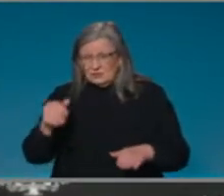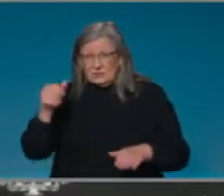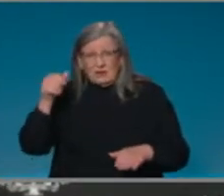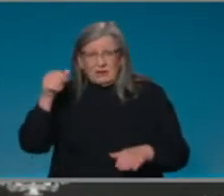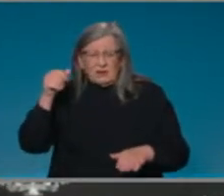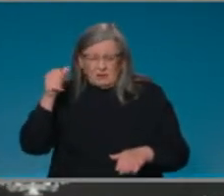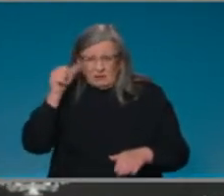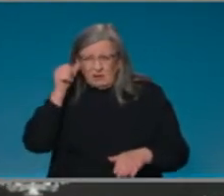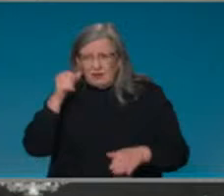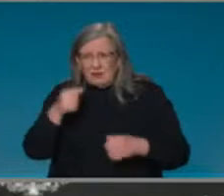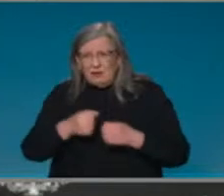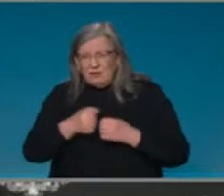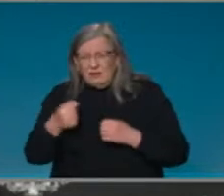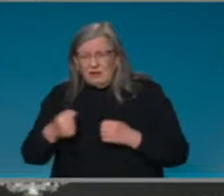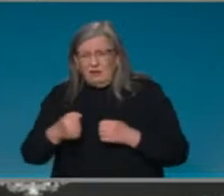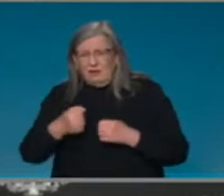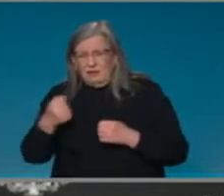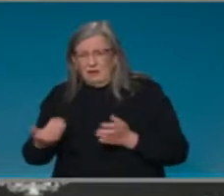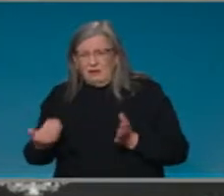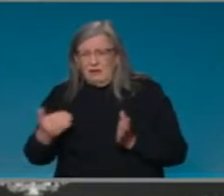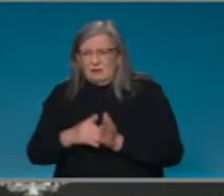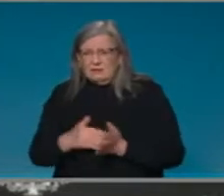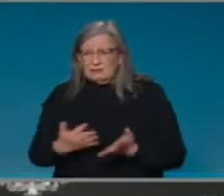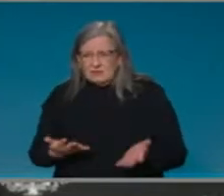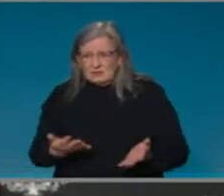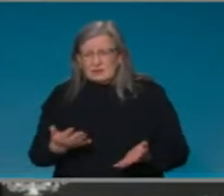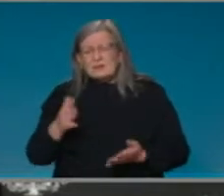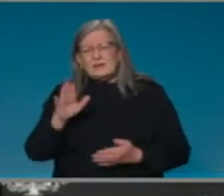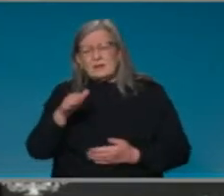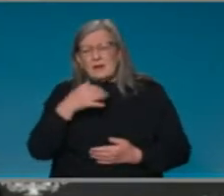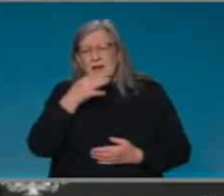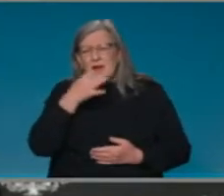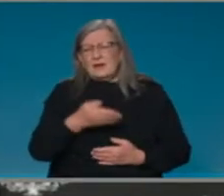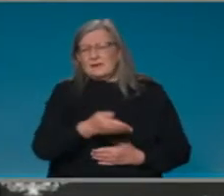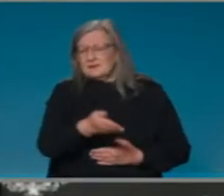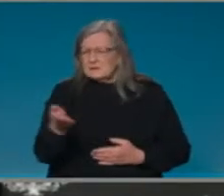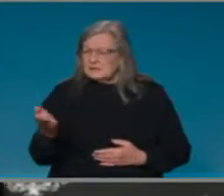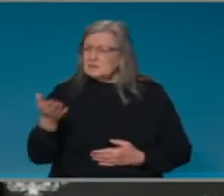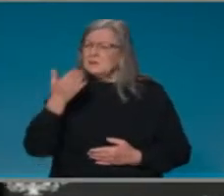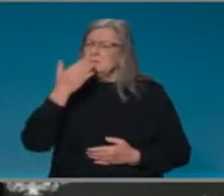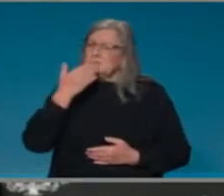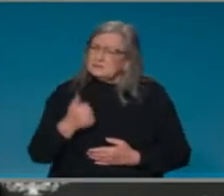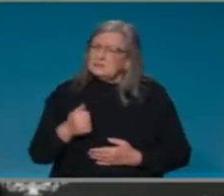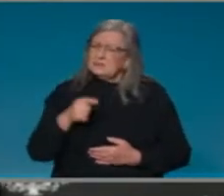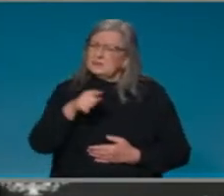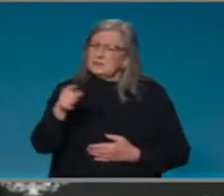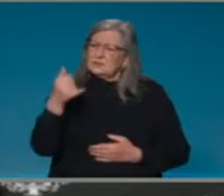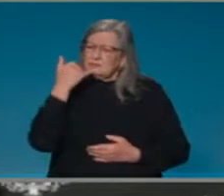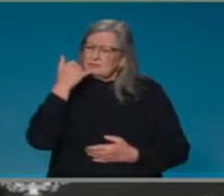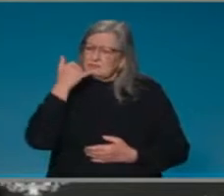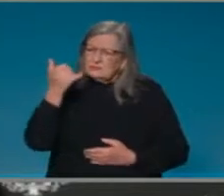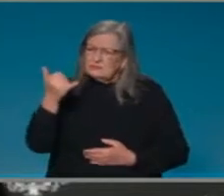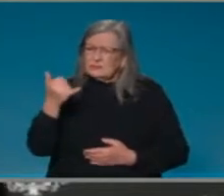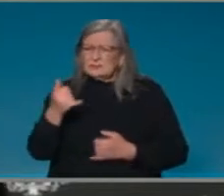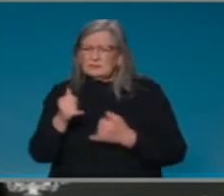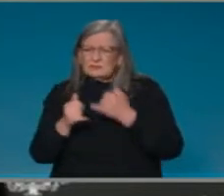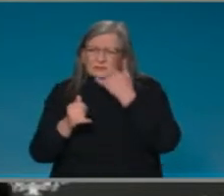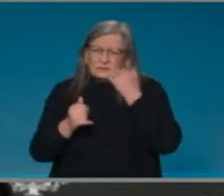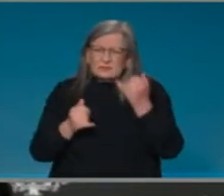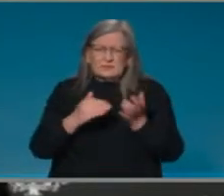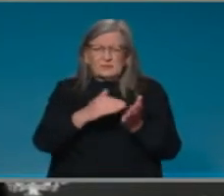we would urge people to take up the head to health opportunities or the beyond blue coronavirus